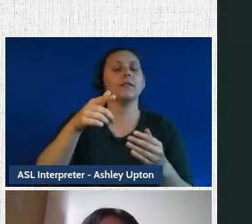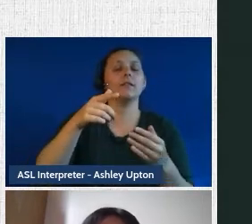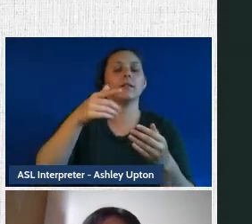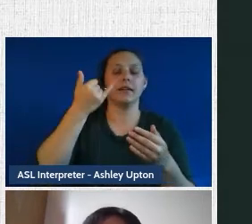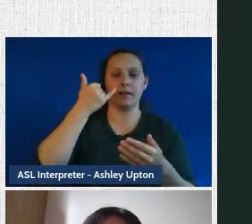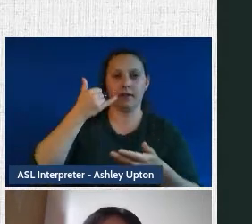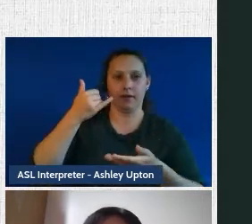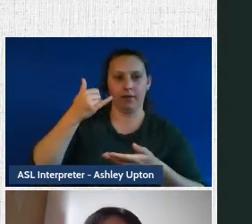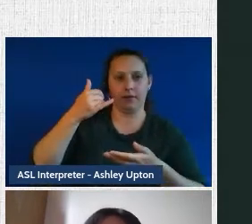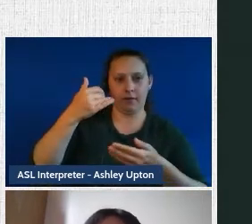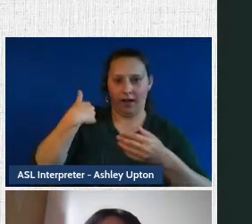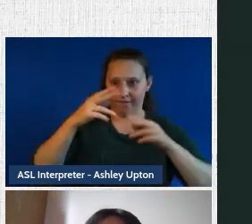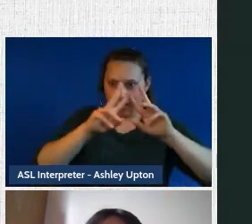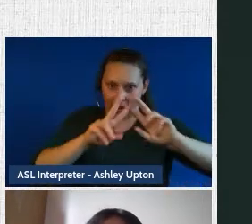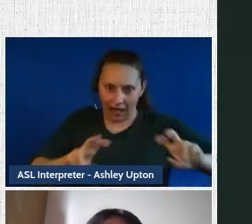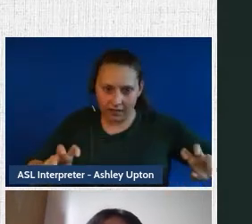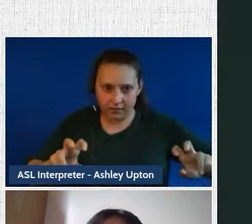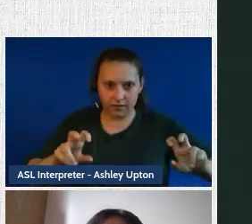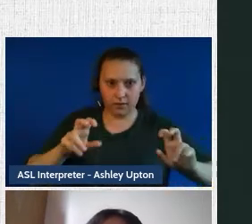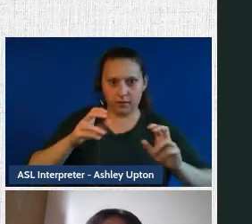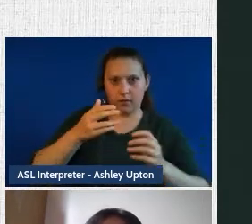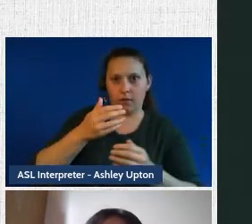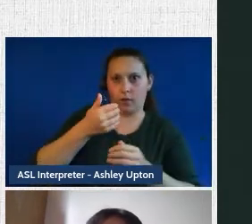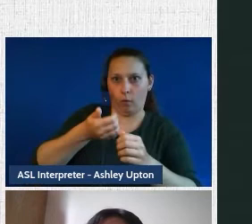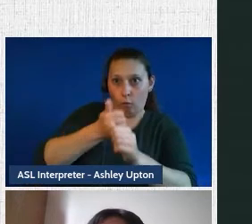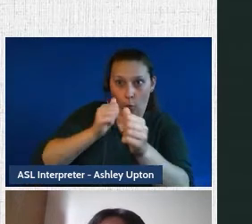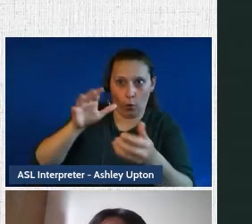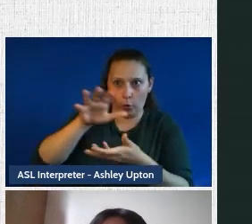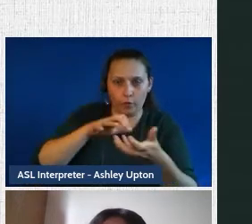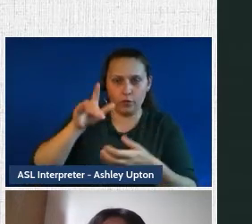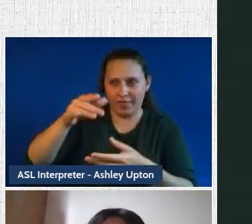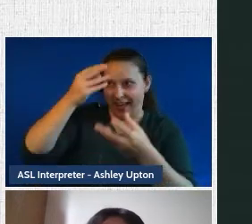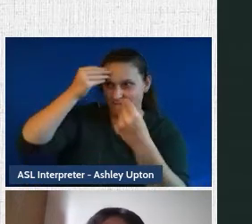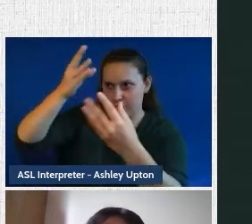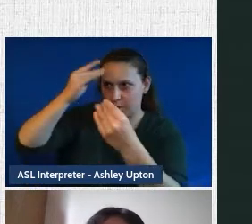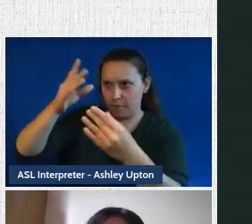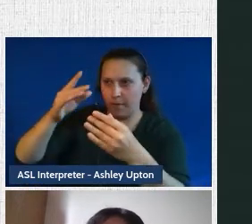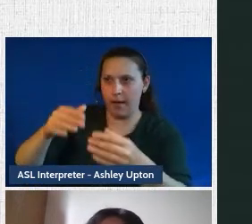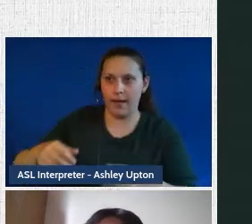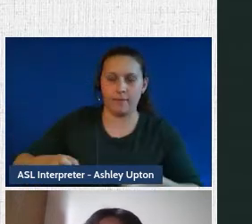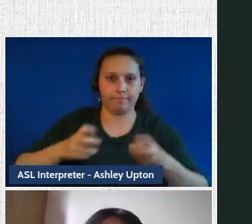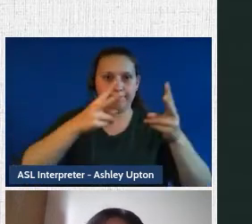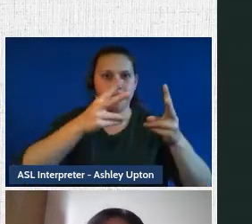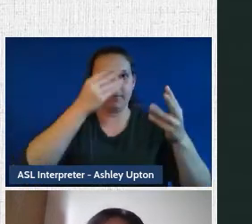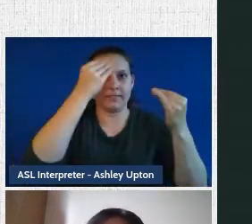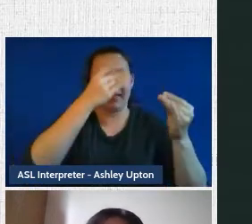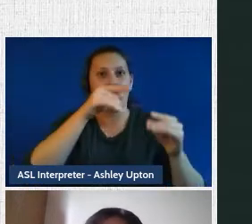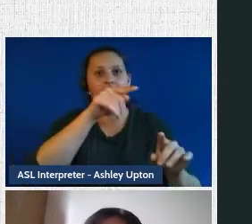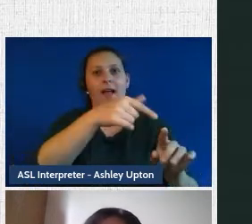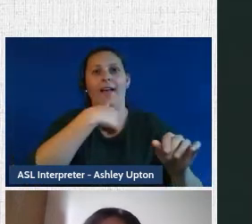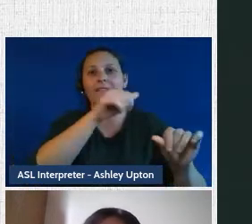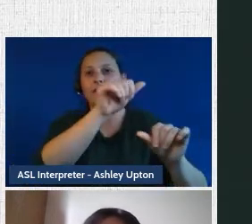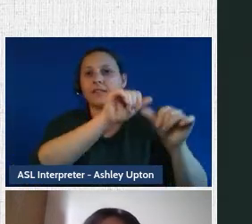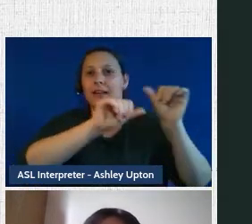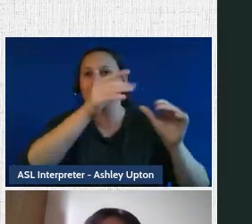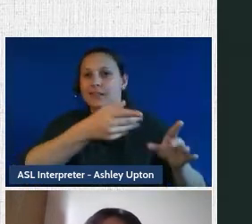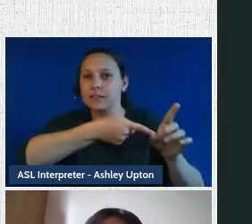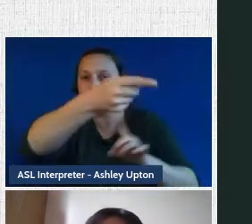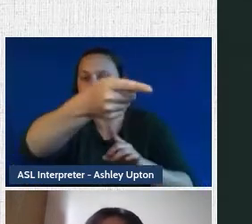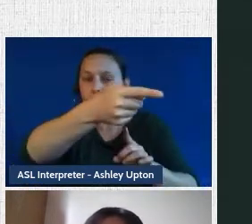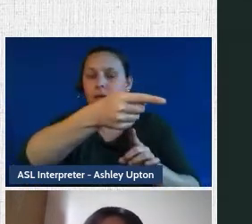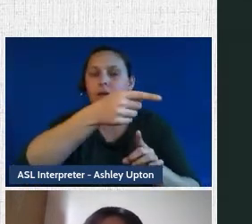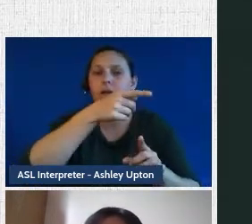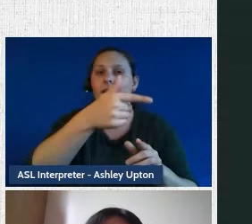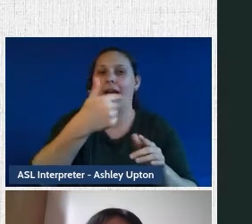confusion analysis. So we've extrapolated that data and we've given that to our data scientists and they really worked all the magic to create